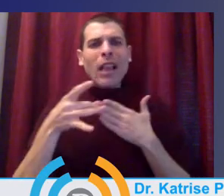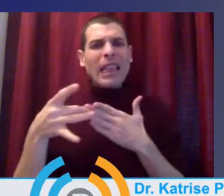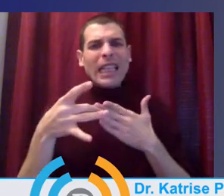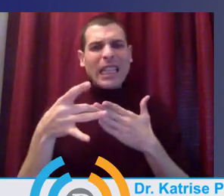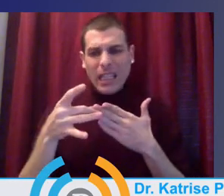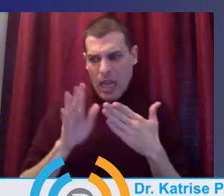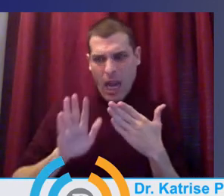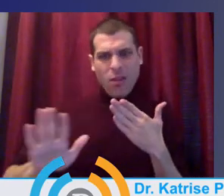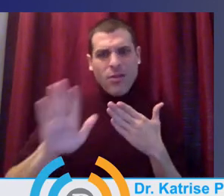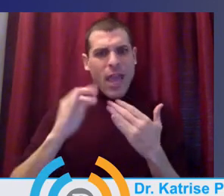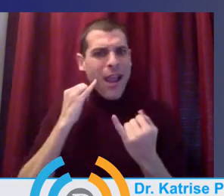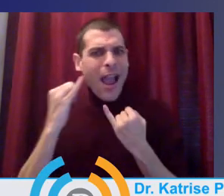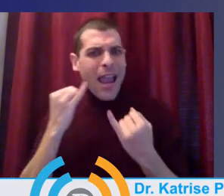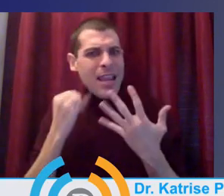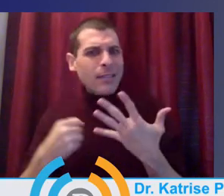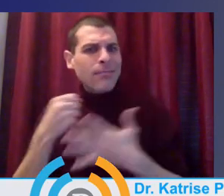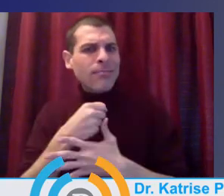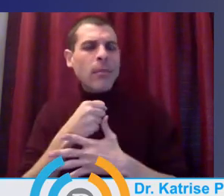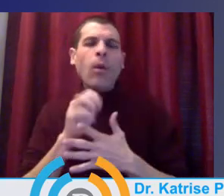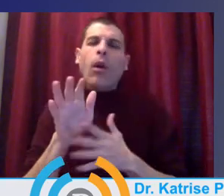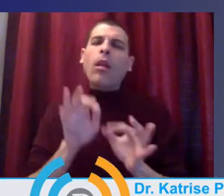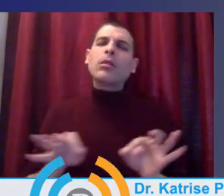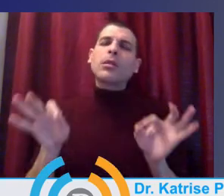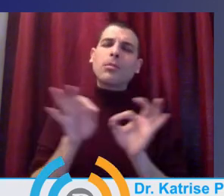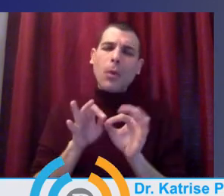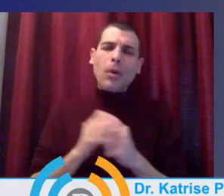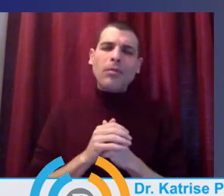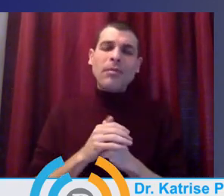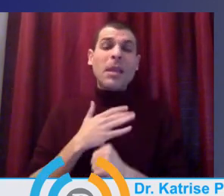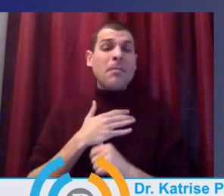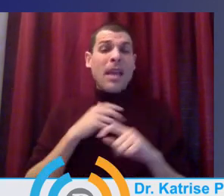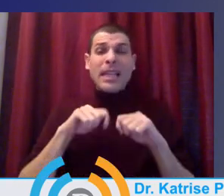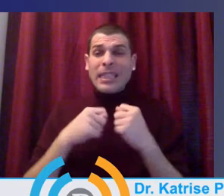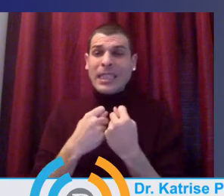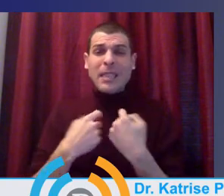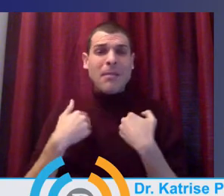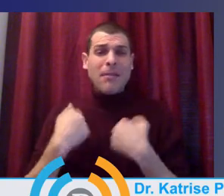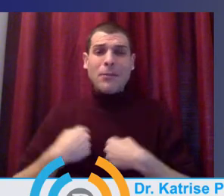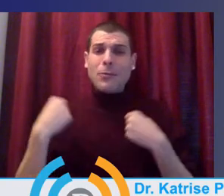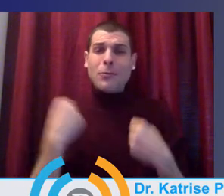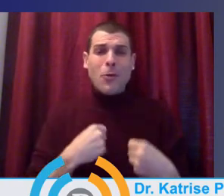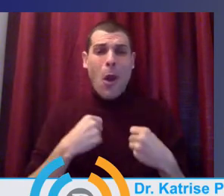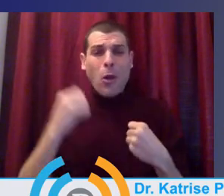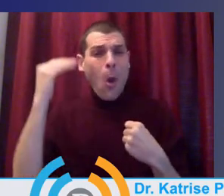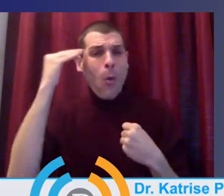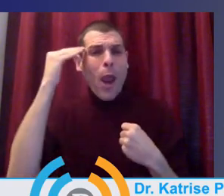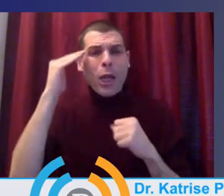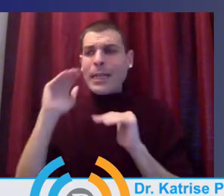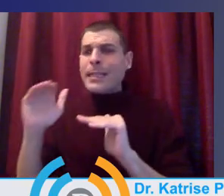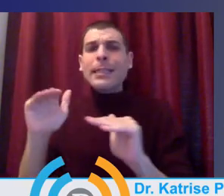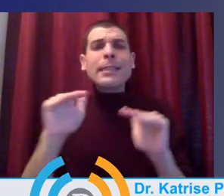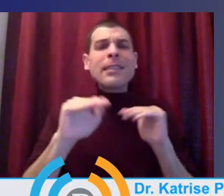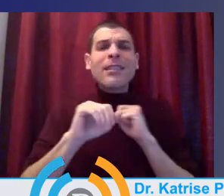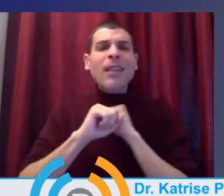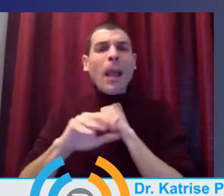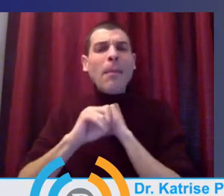I'm very proud of the strong advocacy and awareness that our team has raised across the county and on behalf of East Multnomah County.